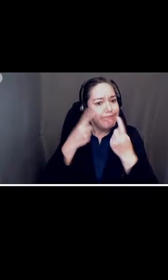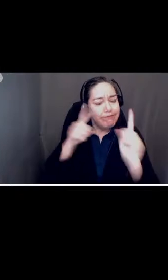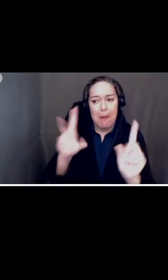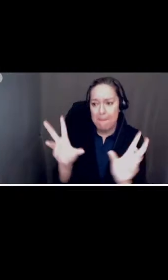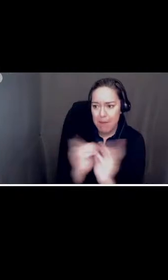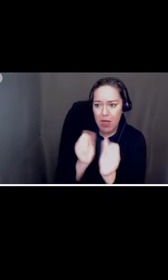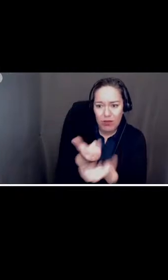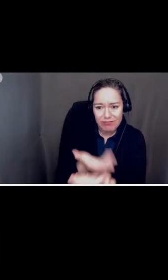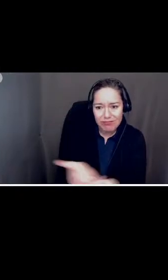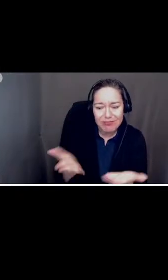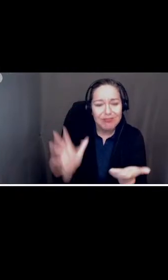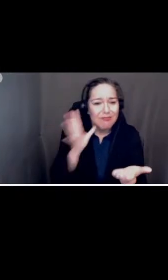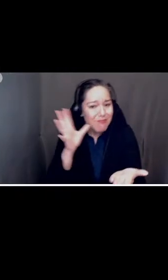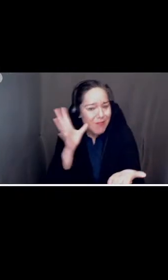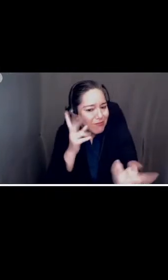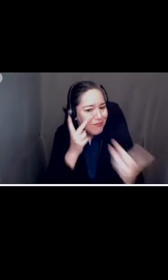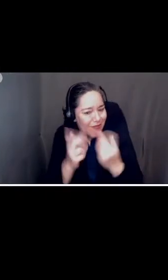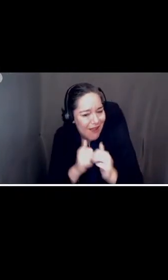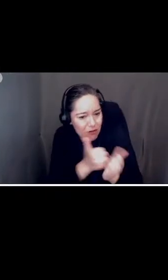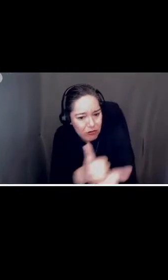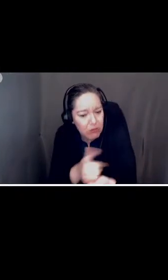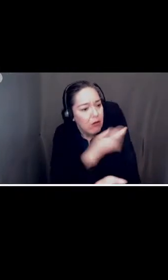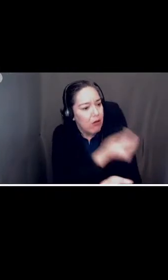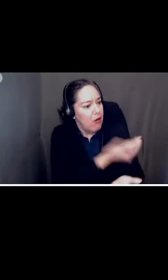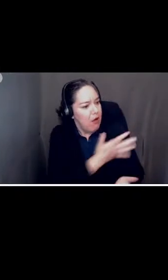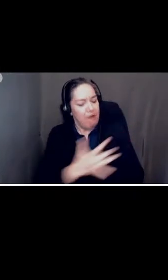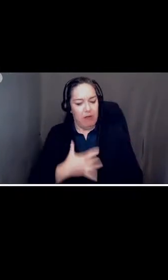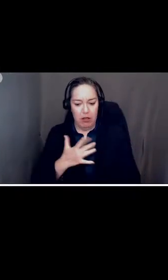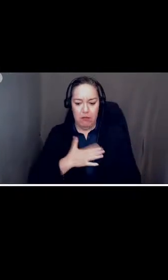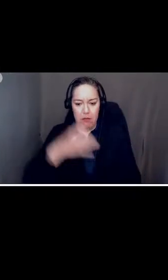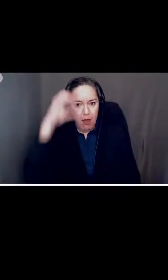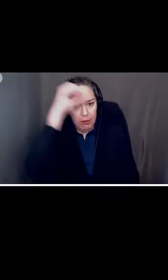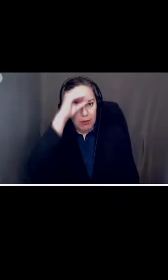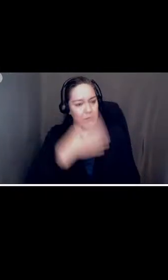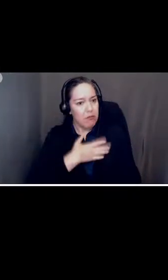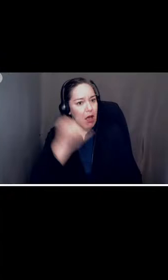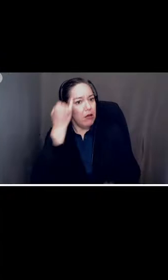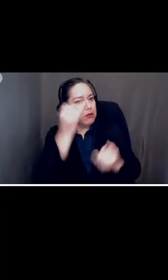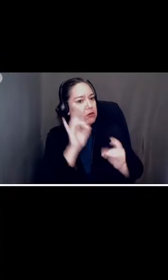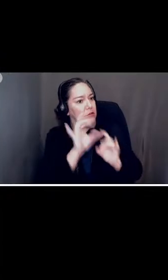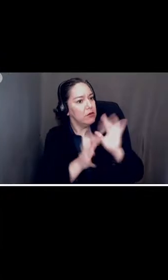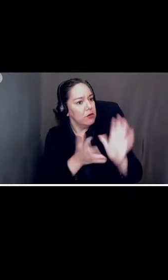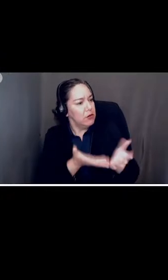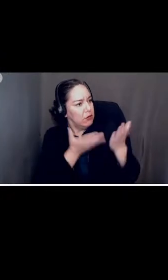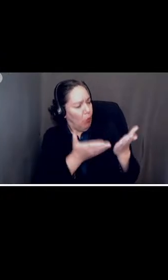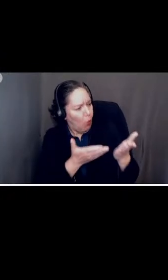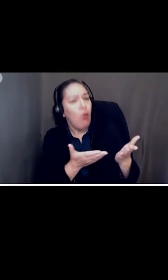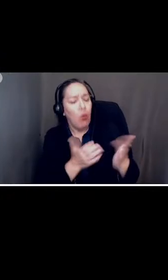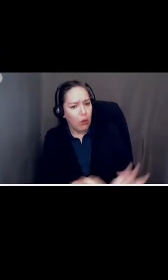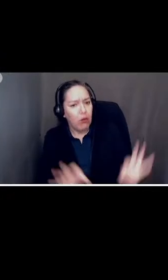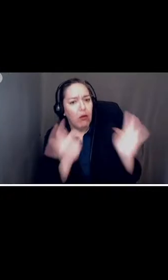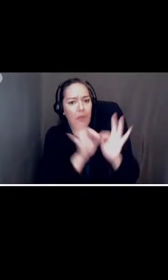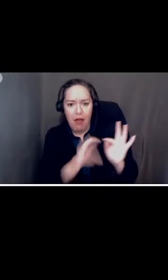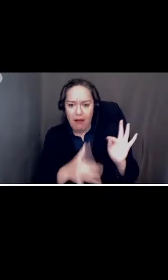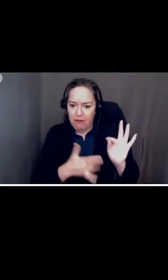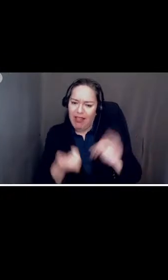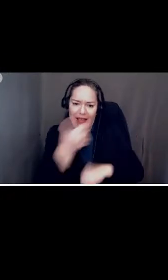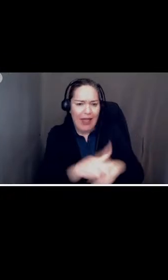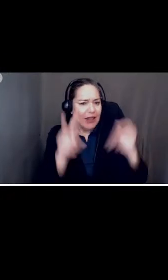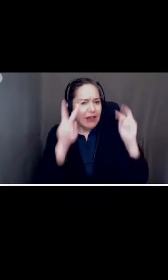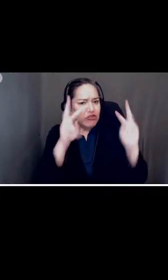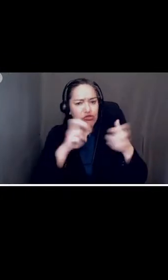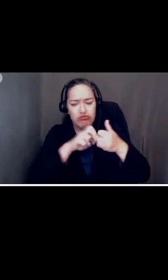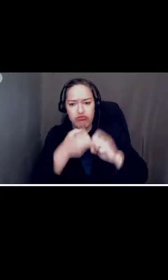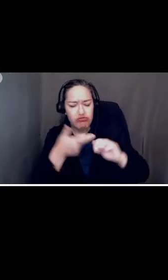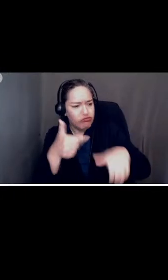them dr strikwarda made me feel that my opinion and suggestions counted i felt like i could truly approach her on any issue and together we could come